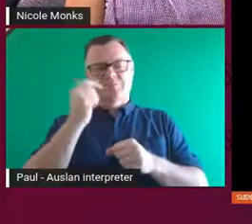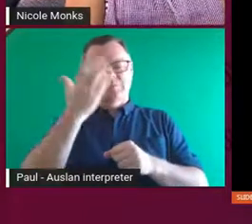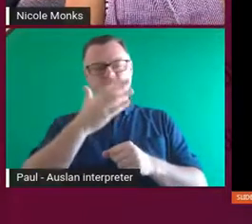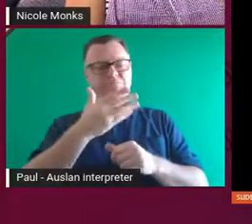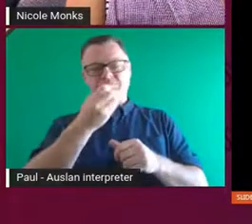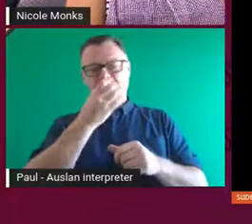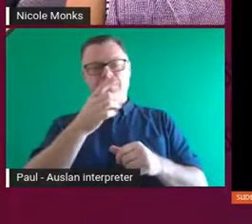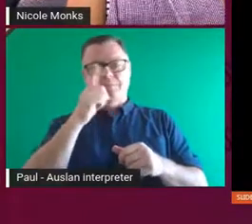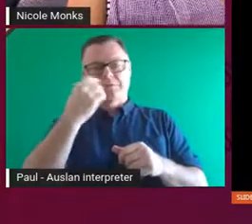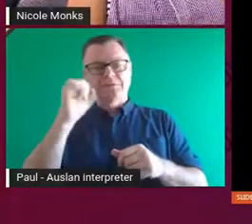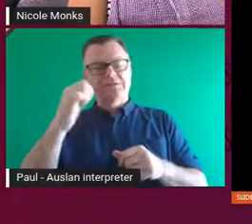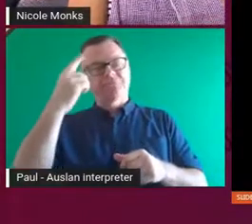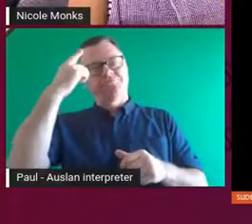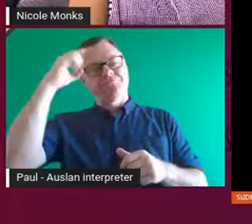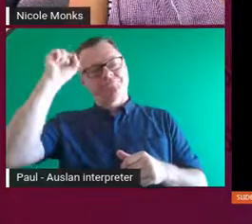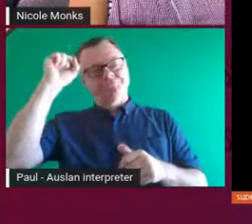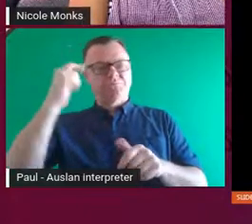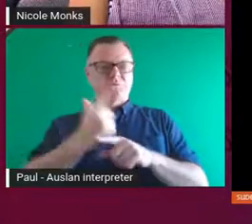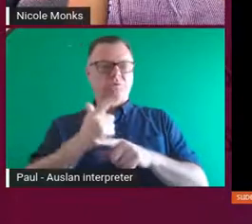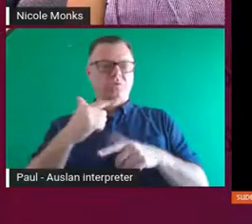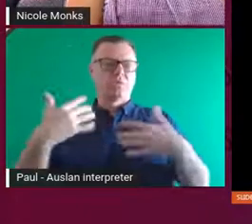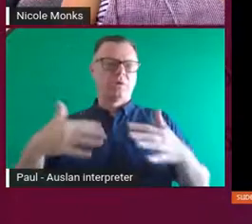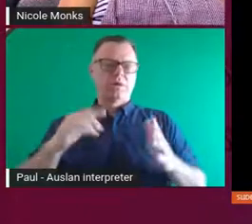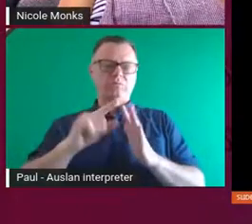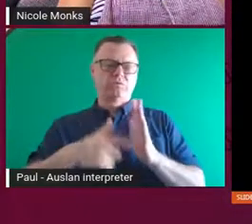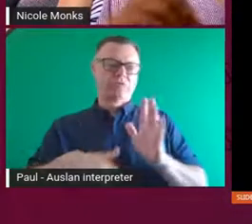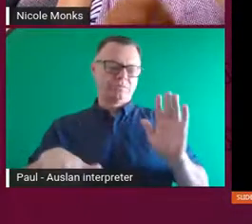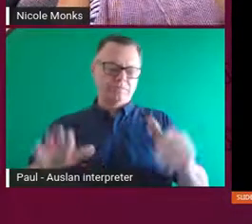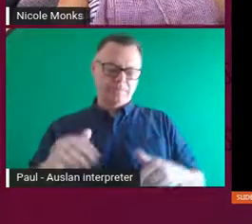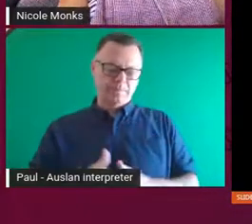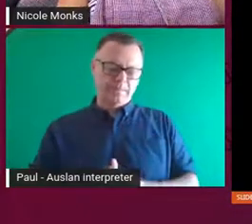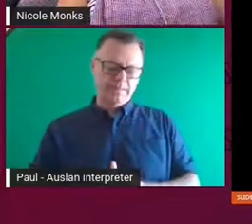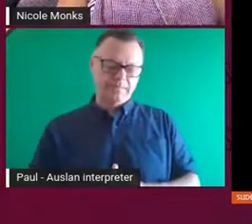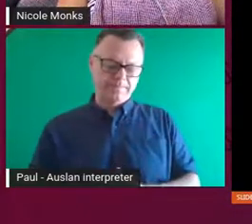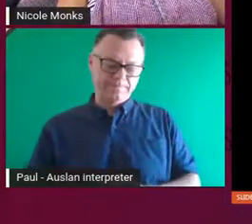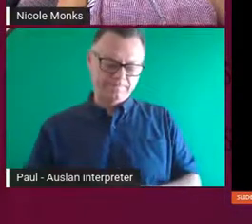about these projects today. So we also do